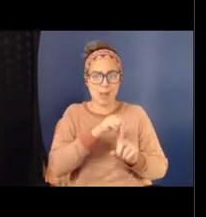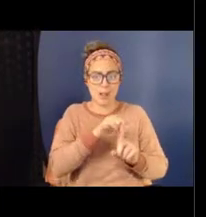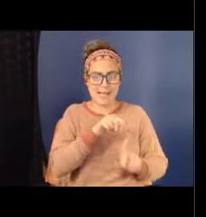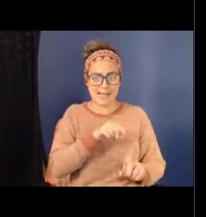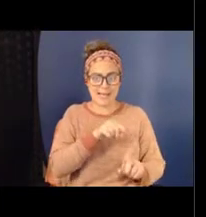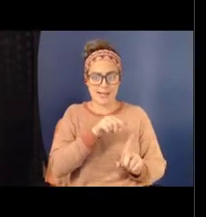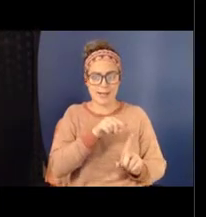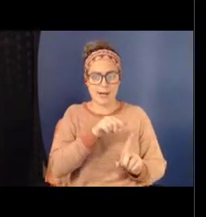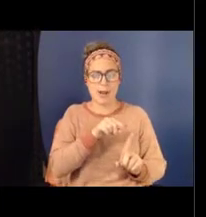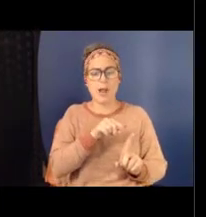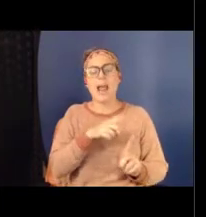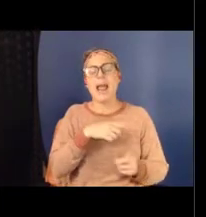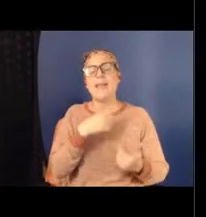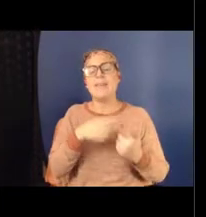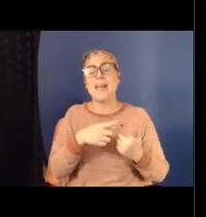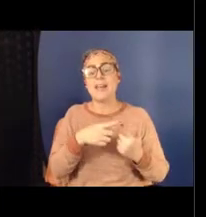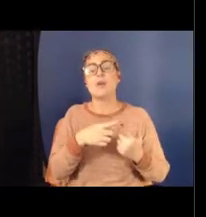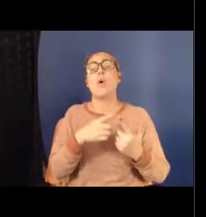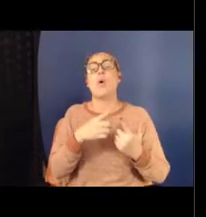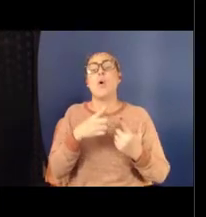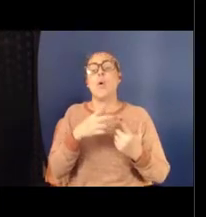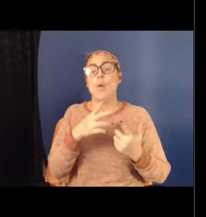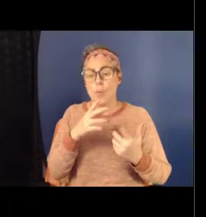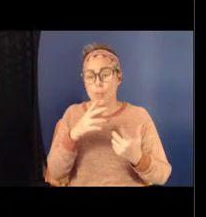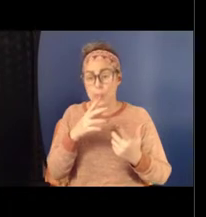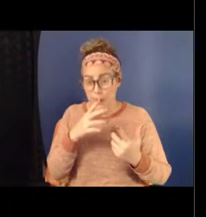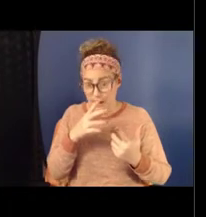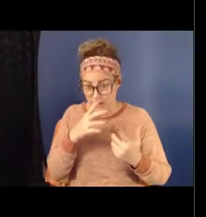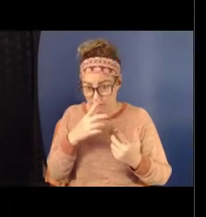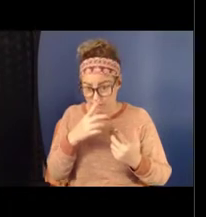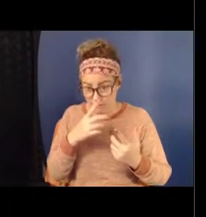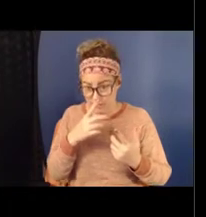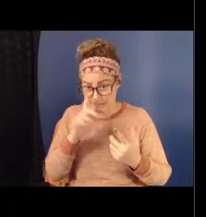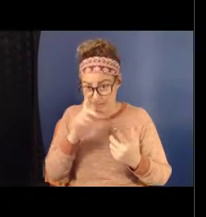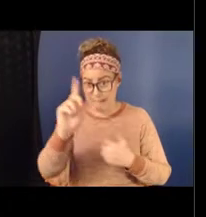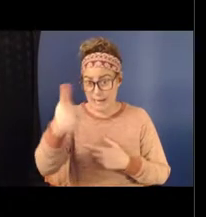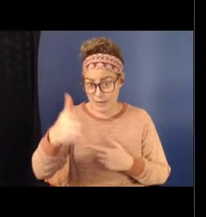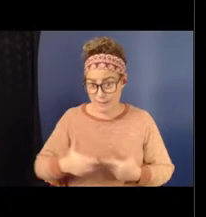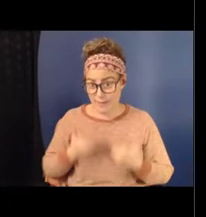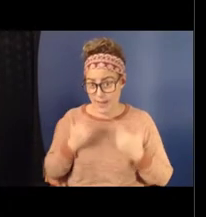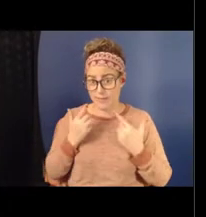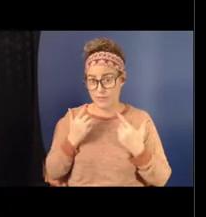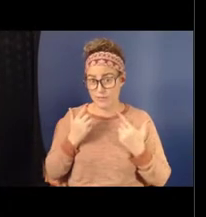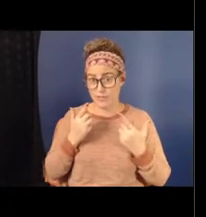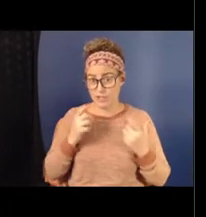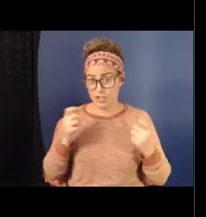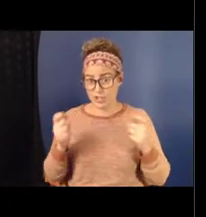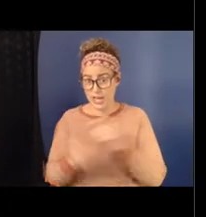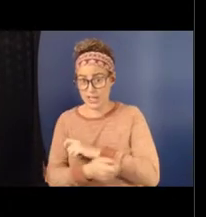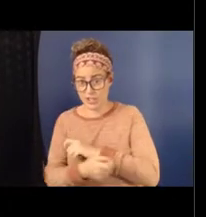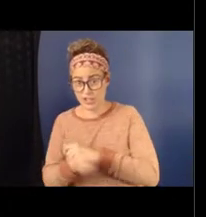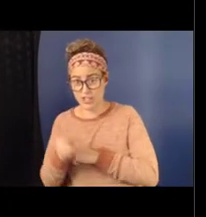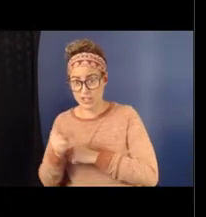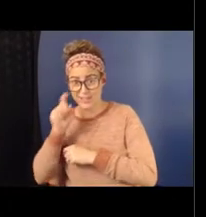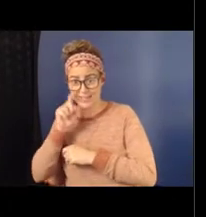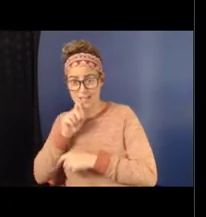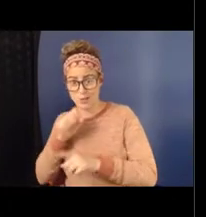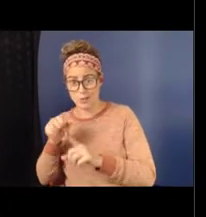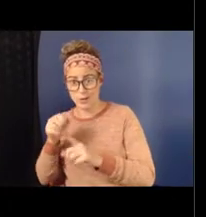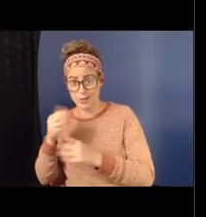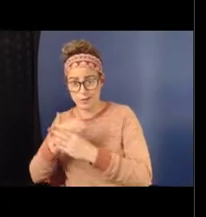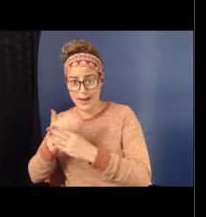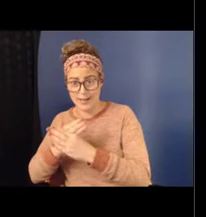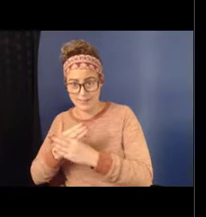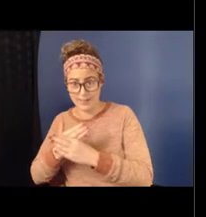them? And that's what we're going to, what we slowly unpacked in that review article that I hope you go check out. So, the takeaway